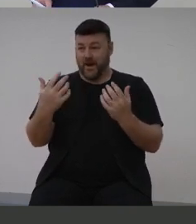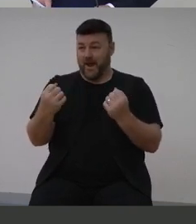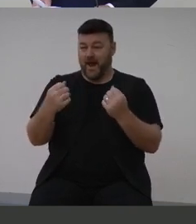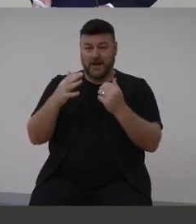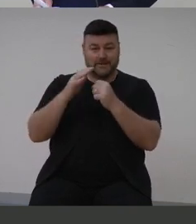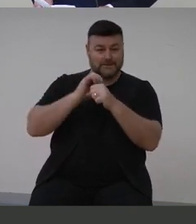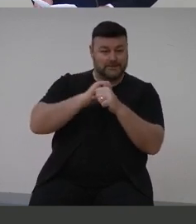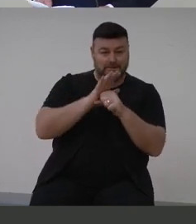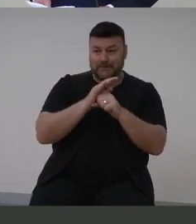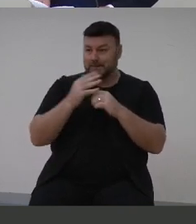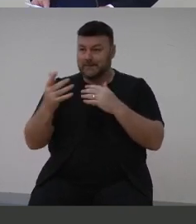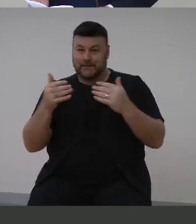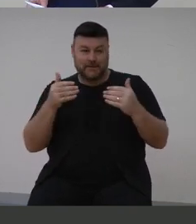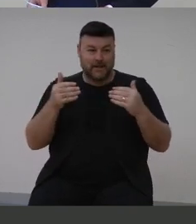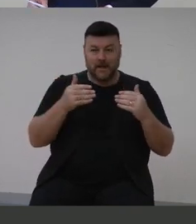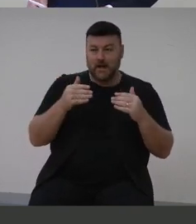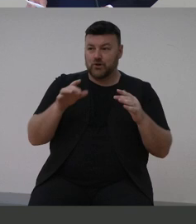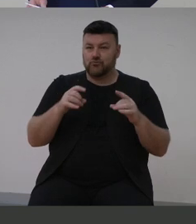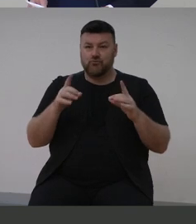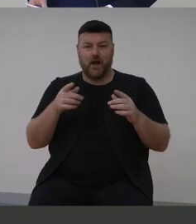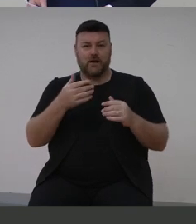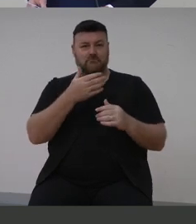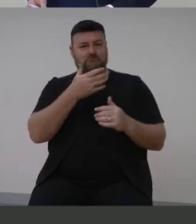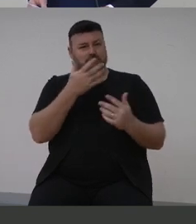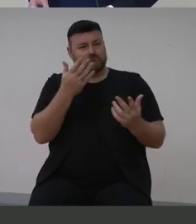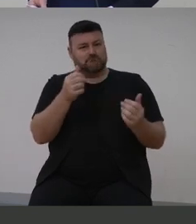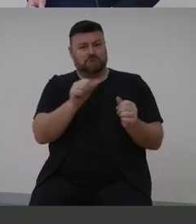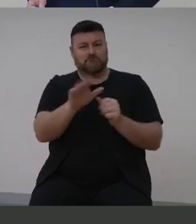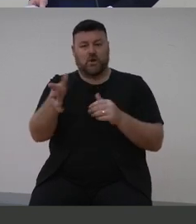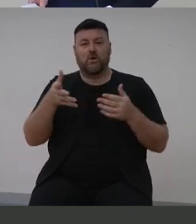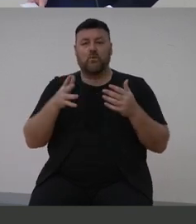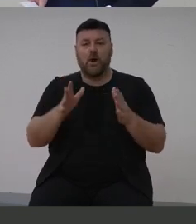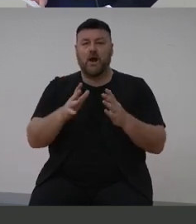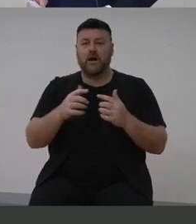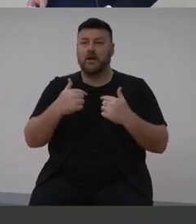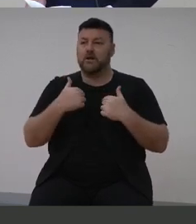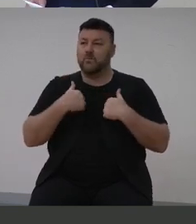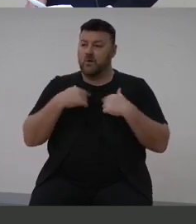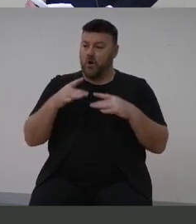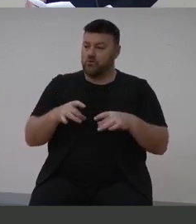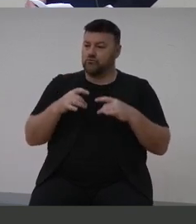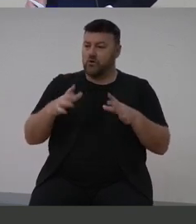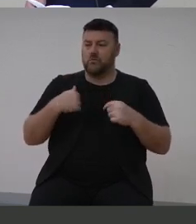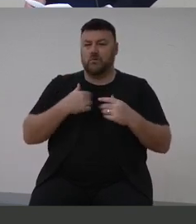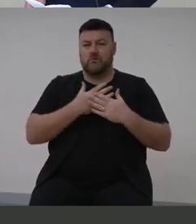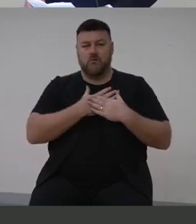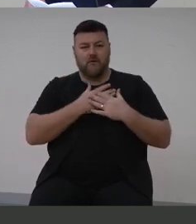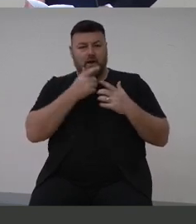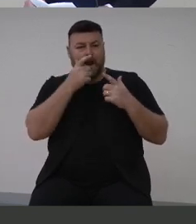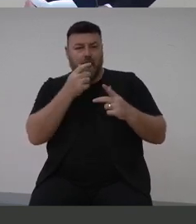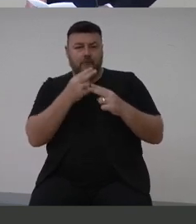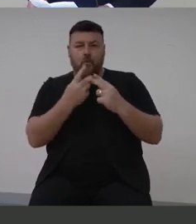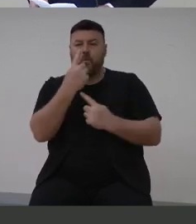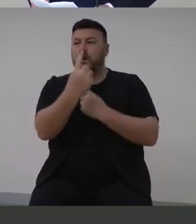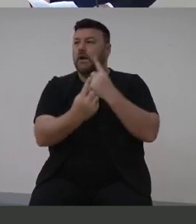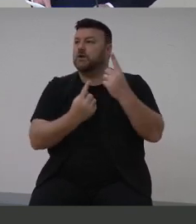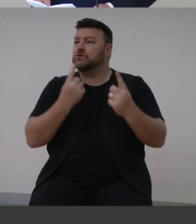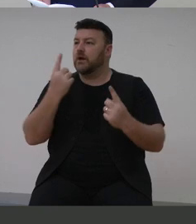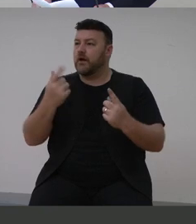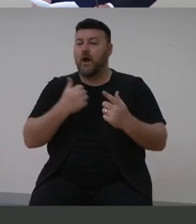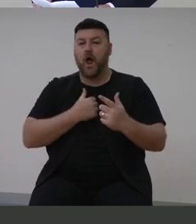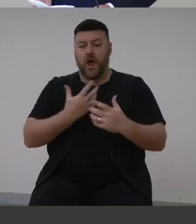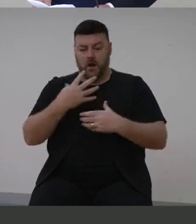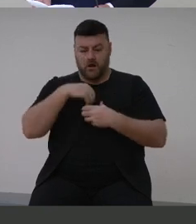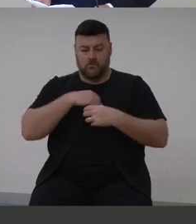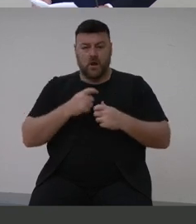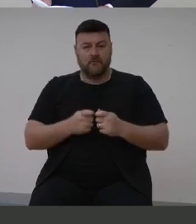As a nation of remarkable cohesion, our strength lies in our love and care for each other. These values are the heart of our approach to